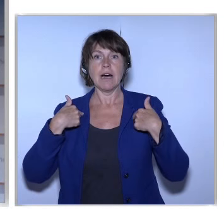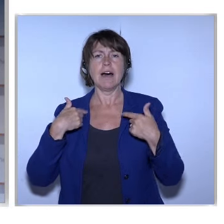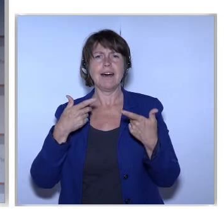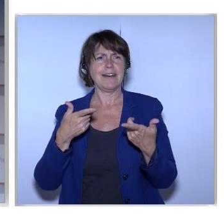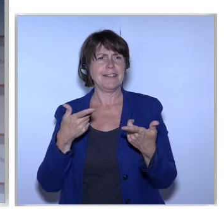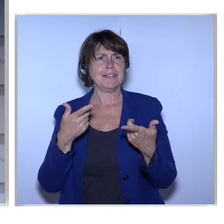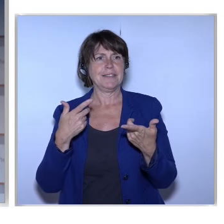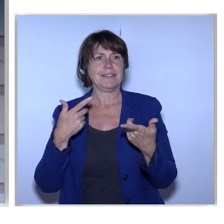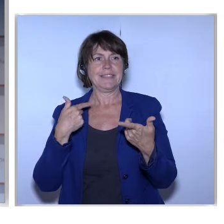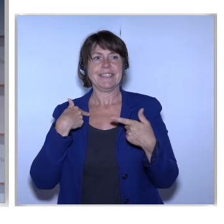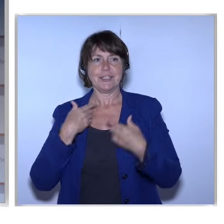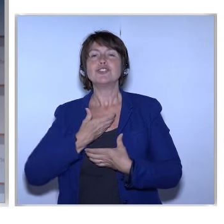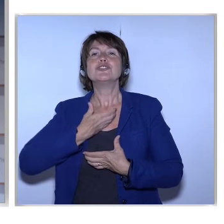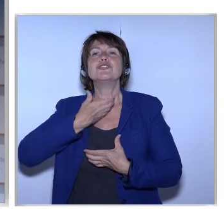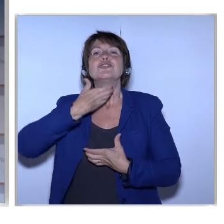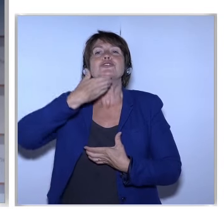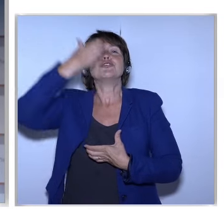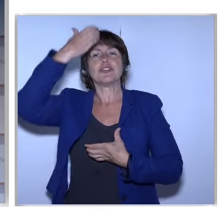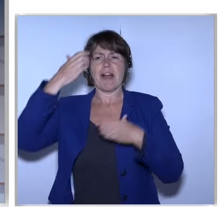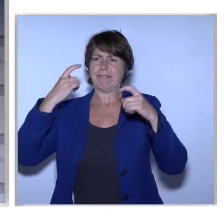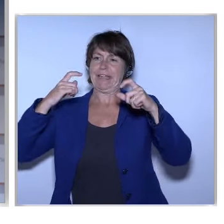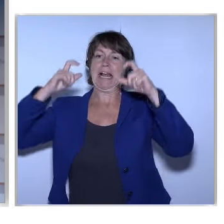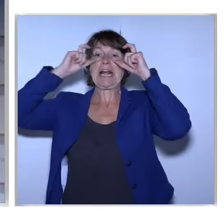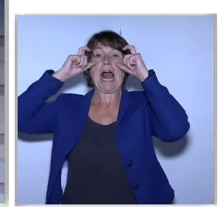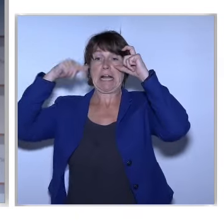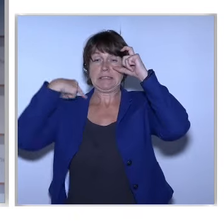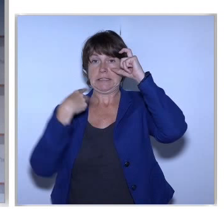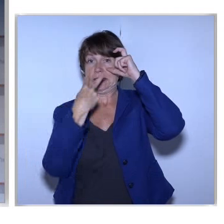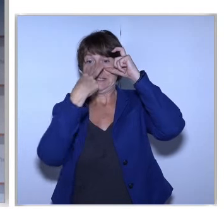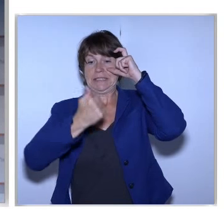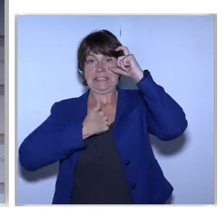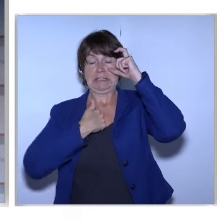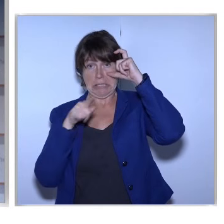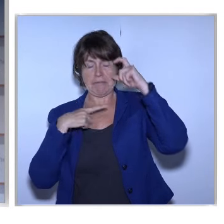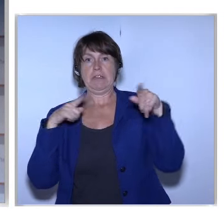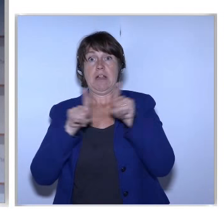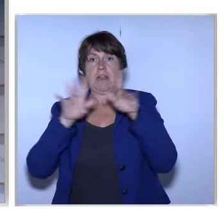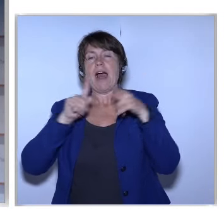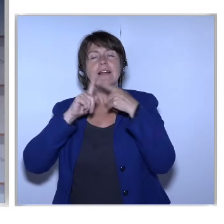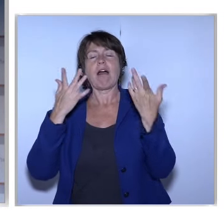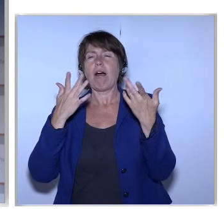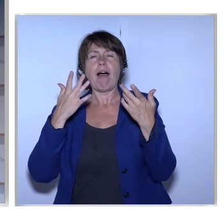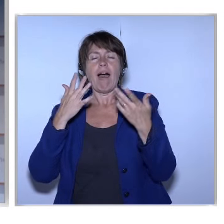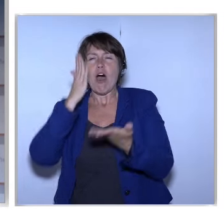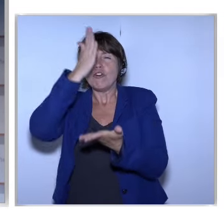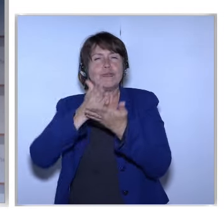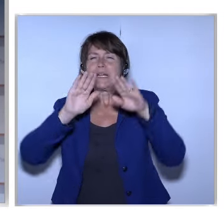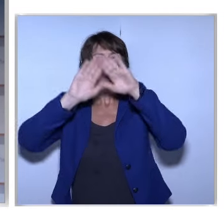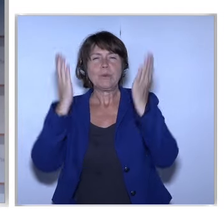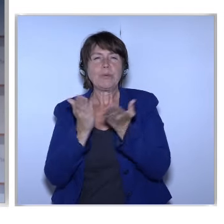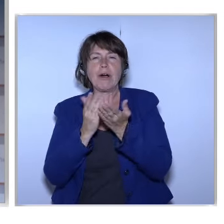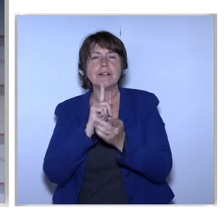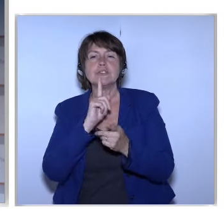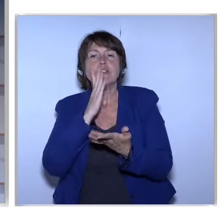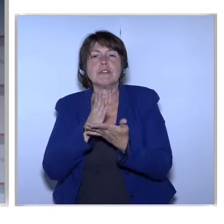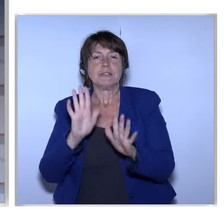I Will Recommend You Going Into The Demo Center Where I Was In This Virtual World I Would Like To Put On Two